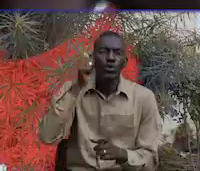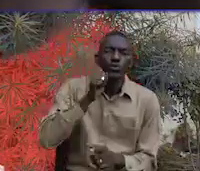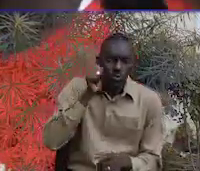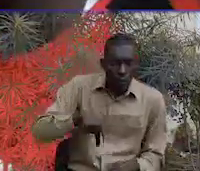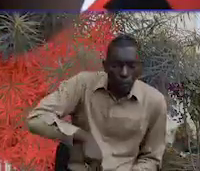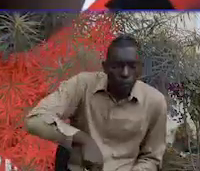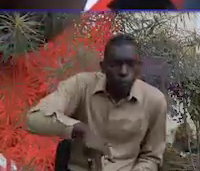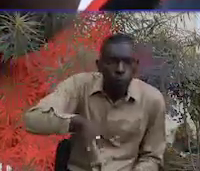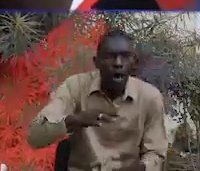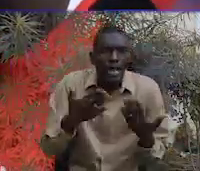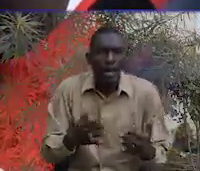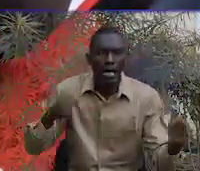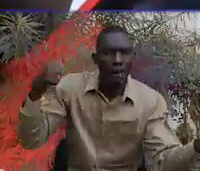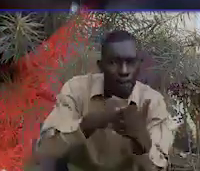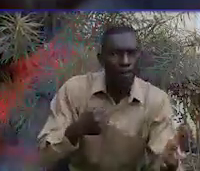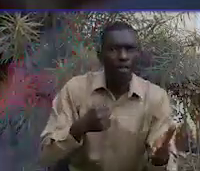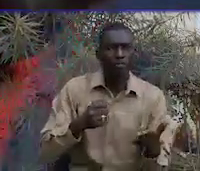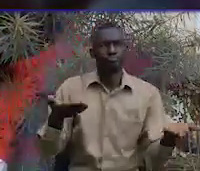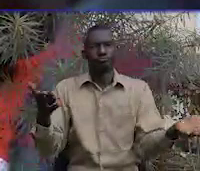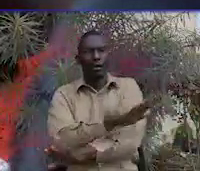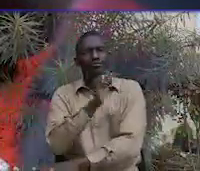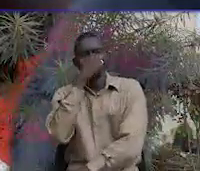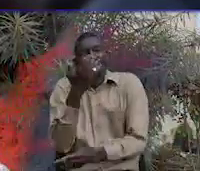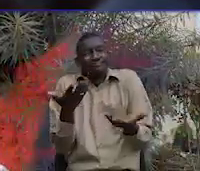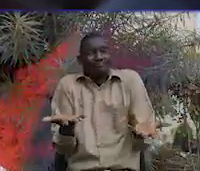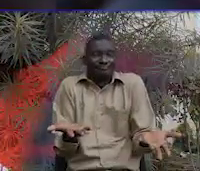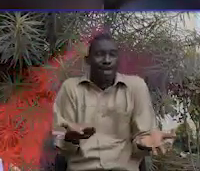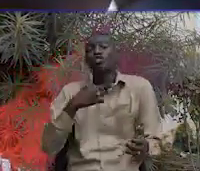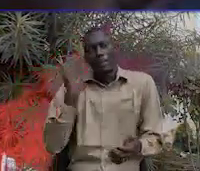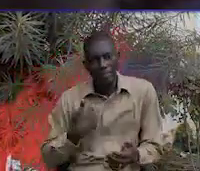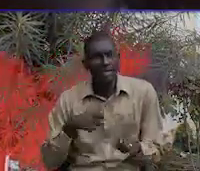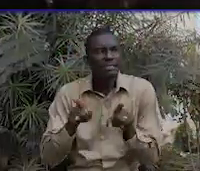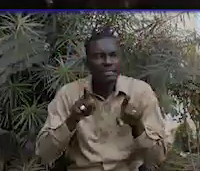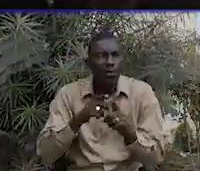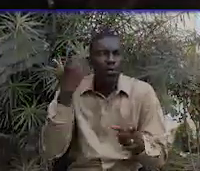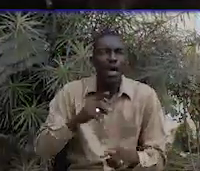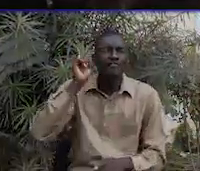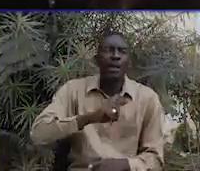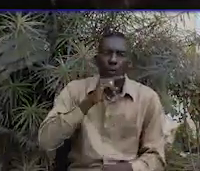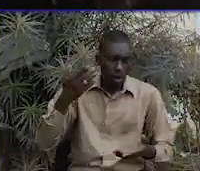Some people used to walk on their own, but today, through an accident, walibuka lono.